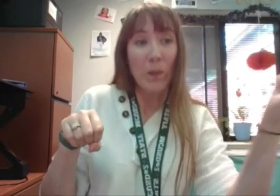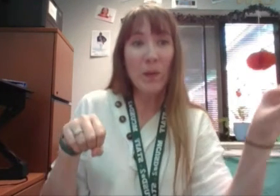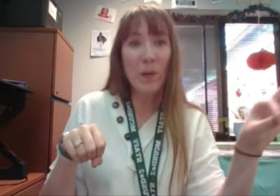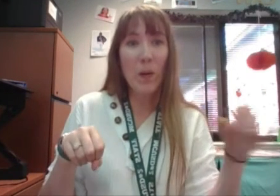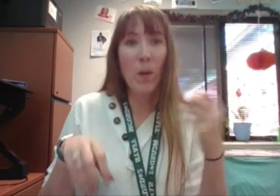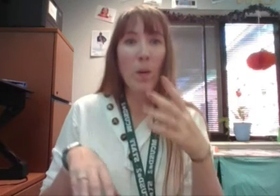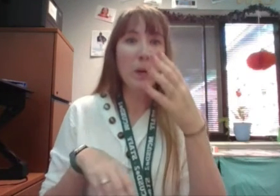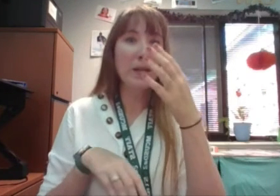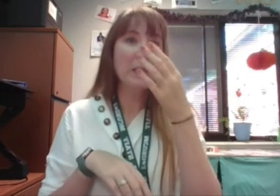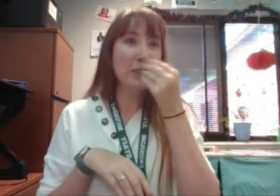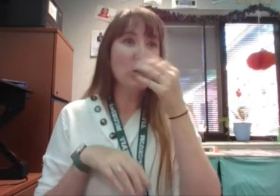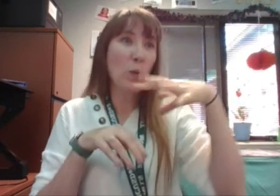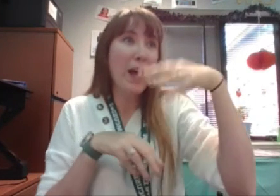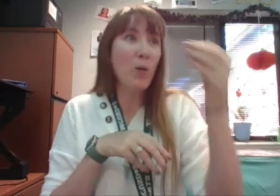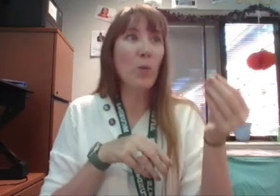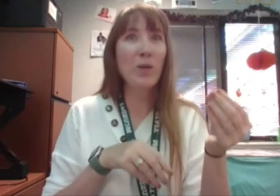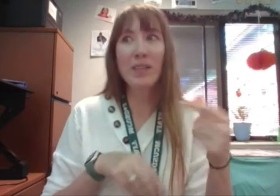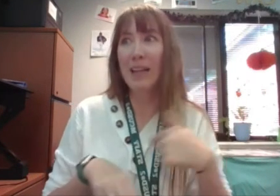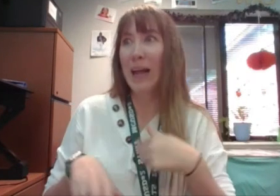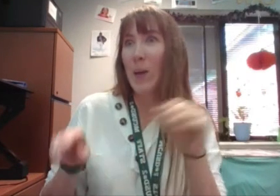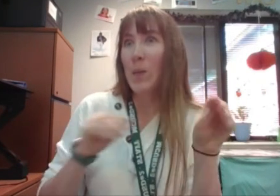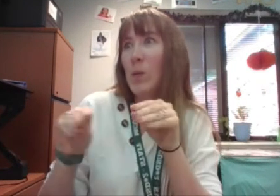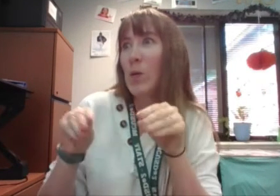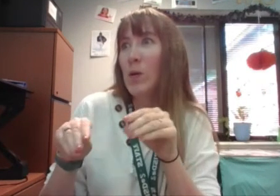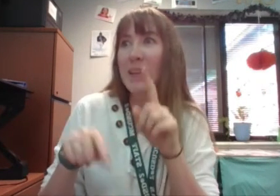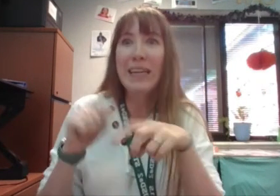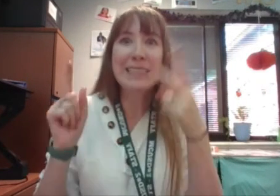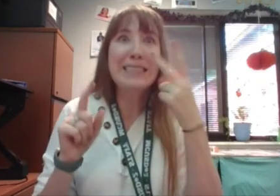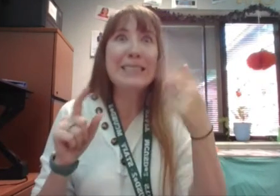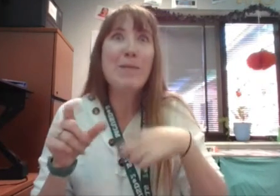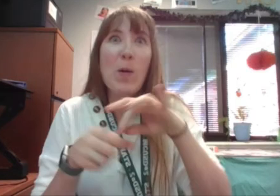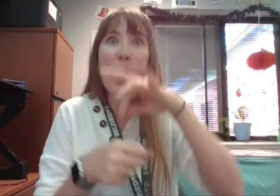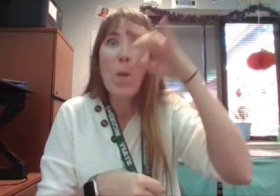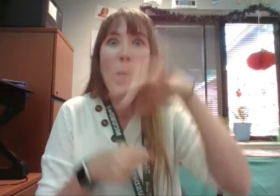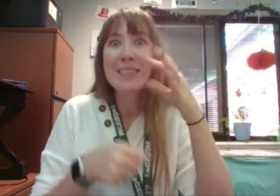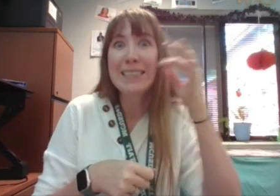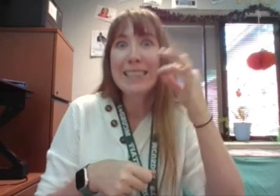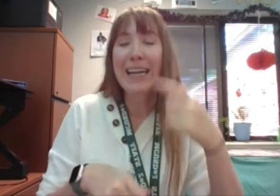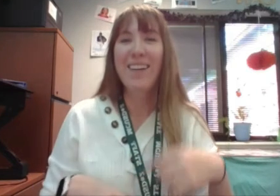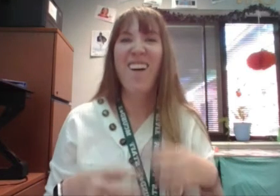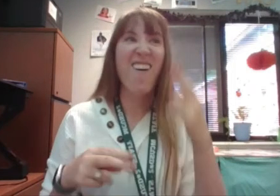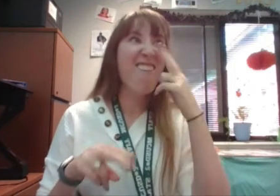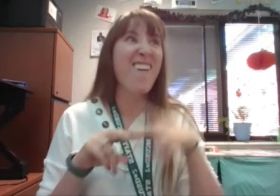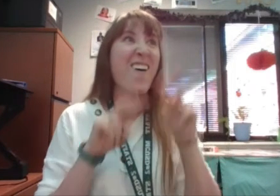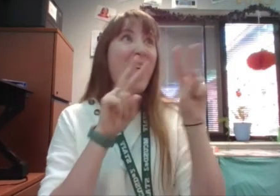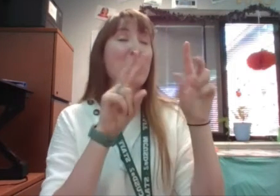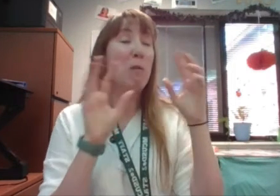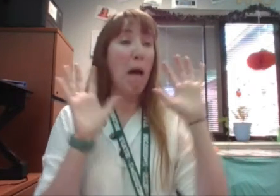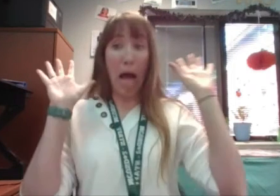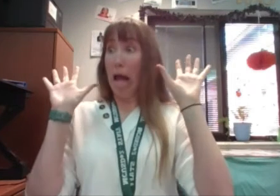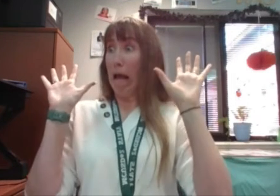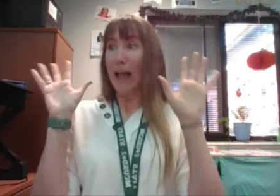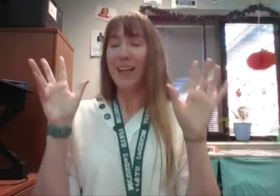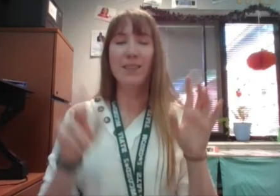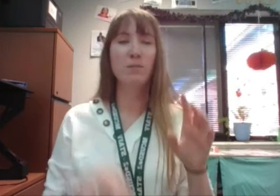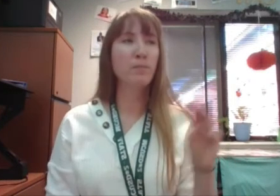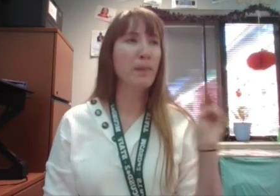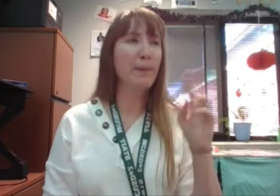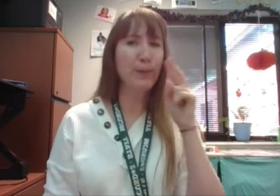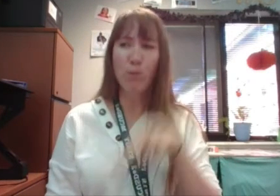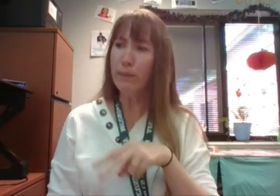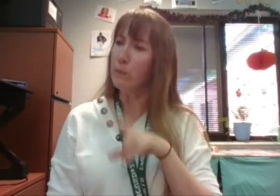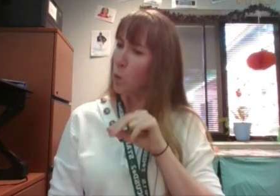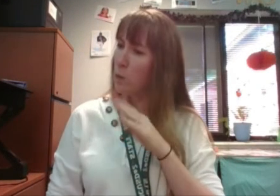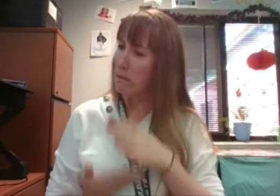tissue out of an open purse. Such fun to watch their faces. If Ms. Maggie sees, she frowns at me